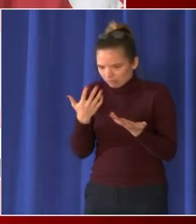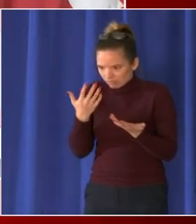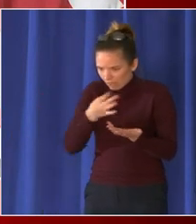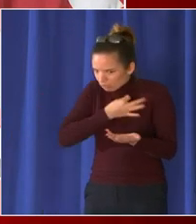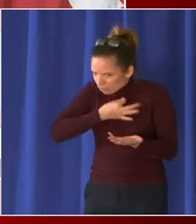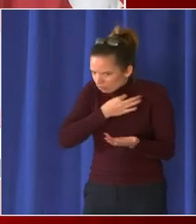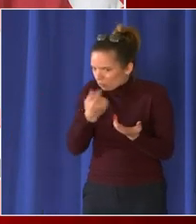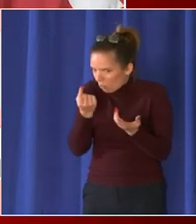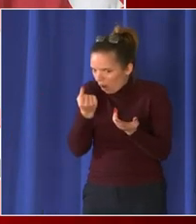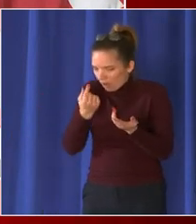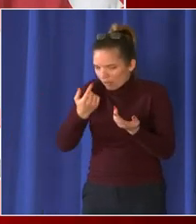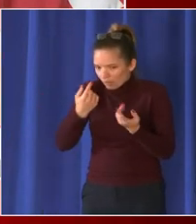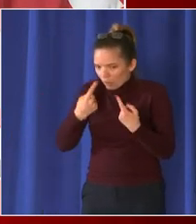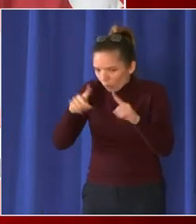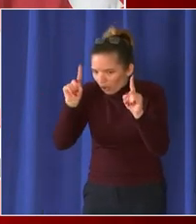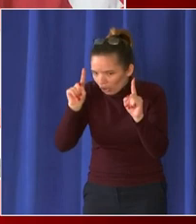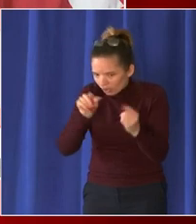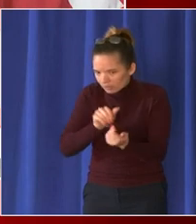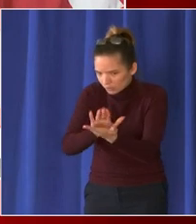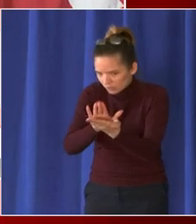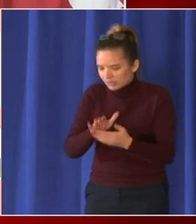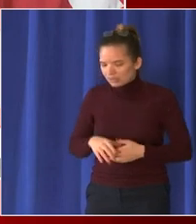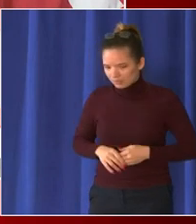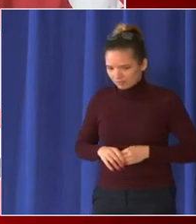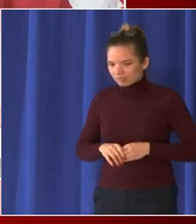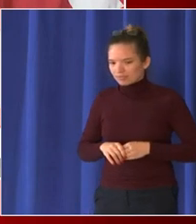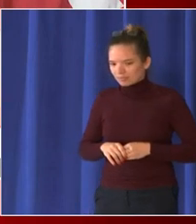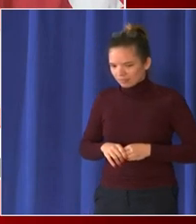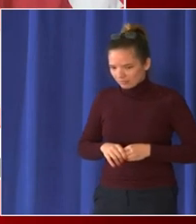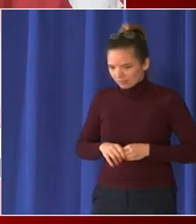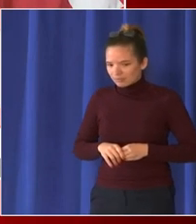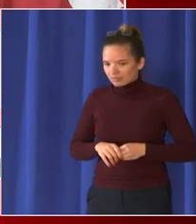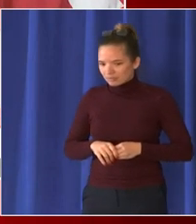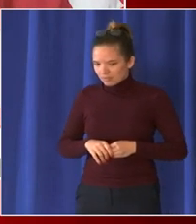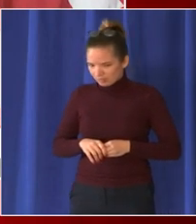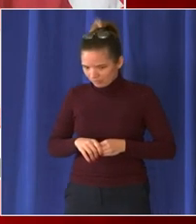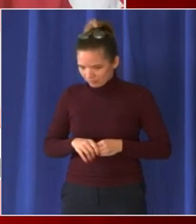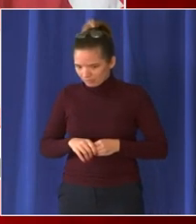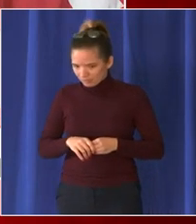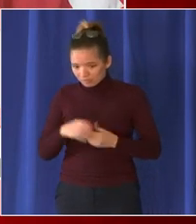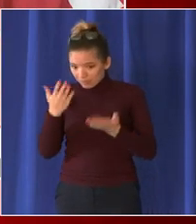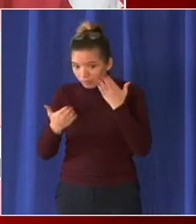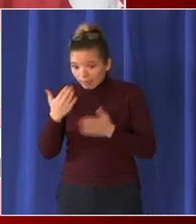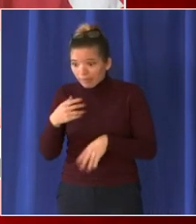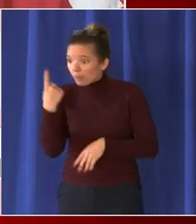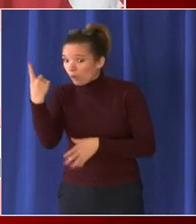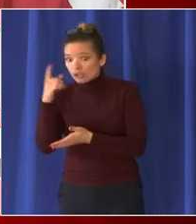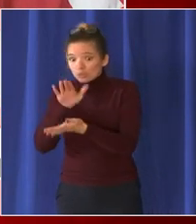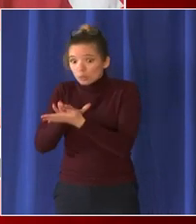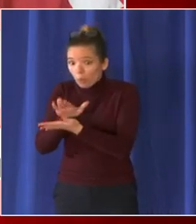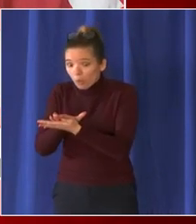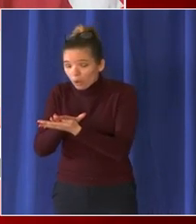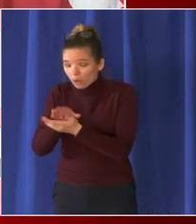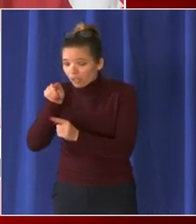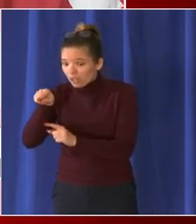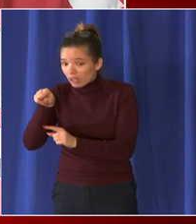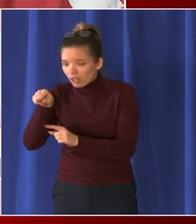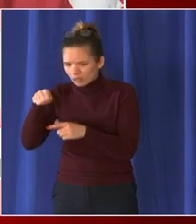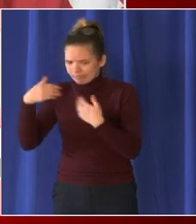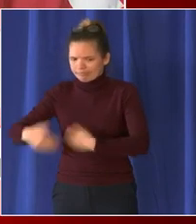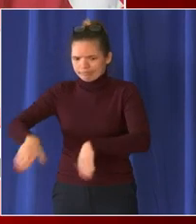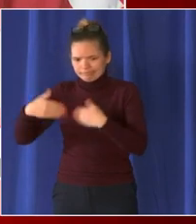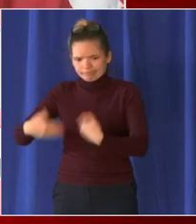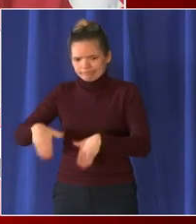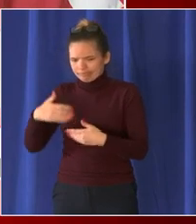among in their regular conversations one might have learned something that would benefit another school and i know that they're they're doing